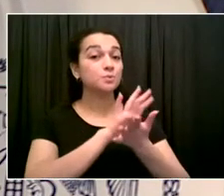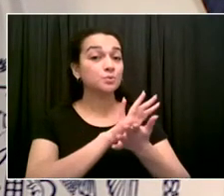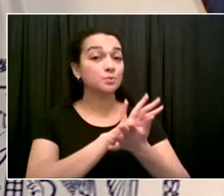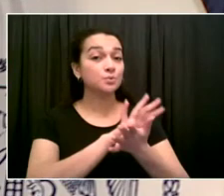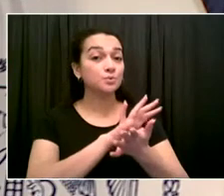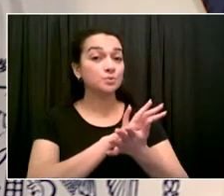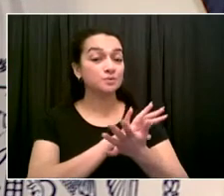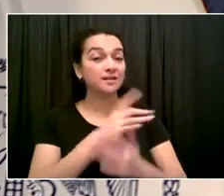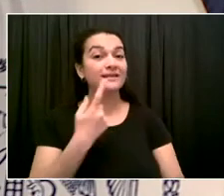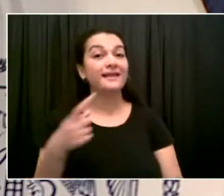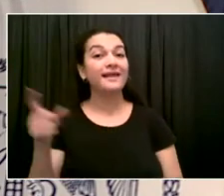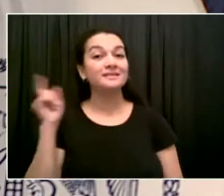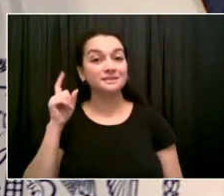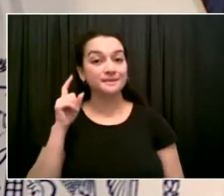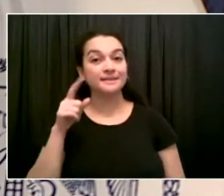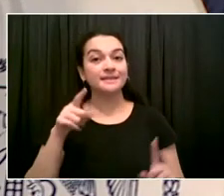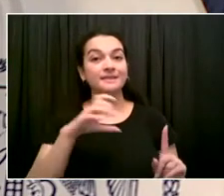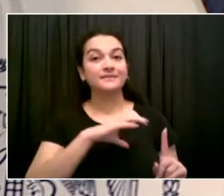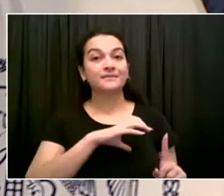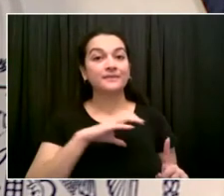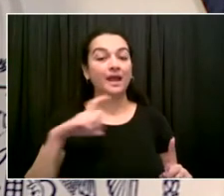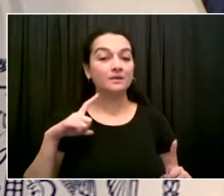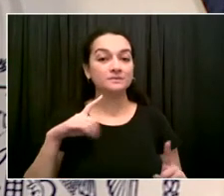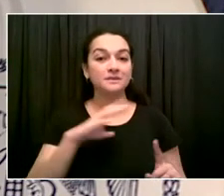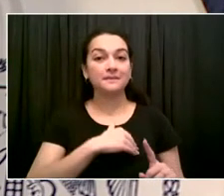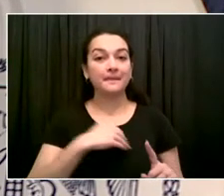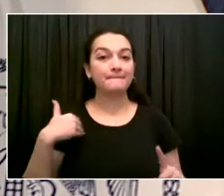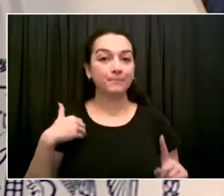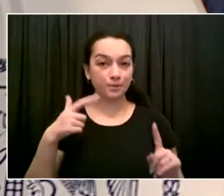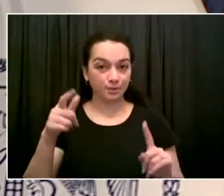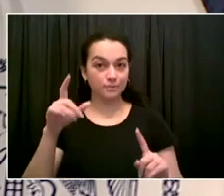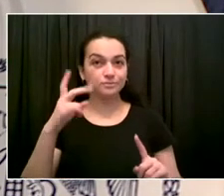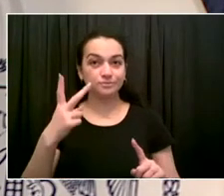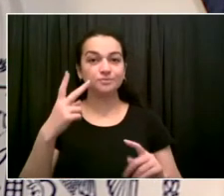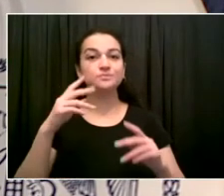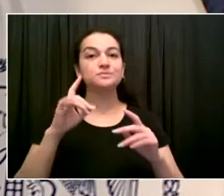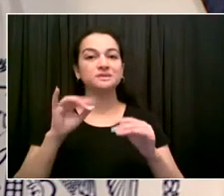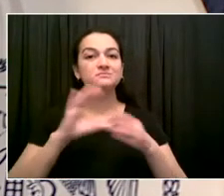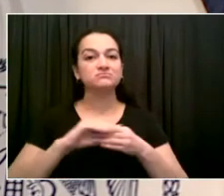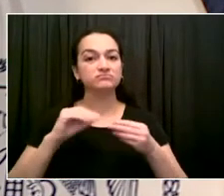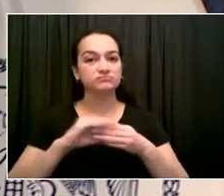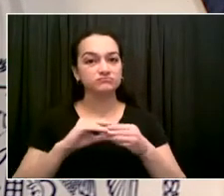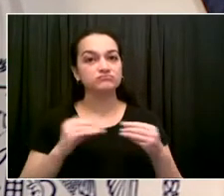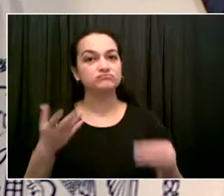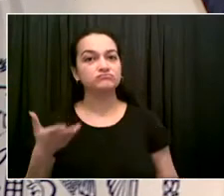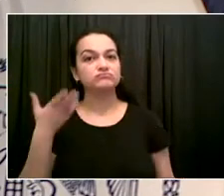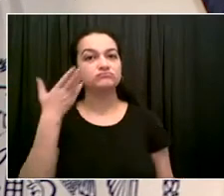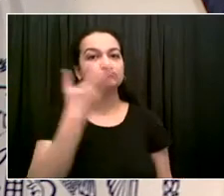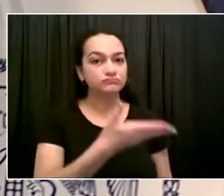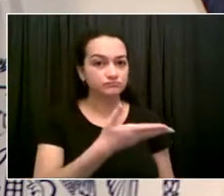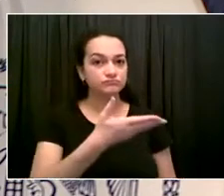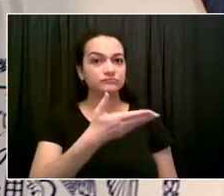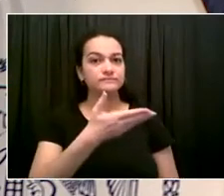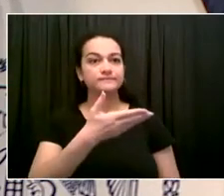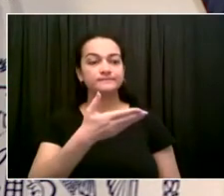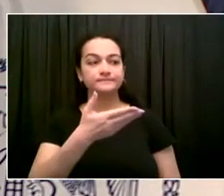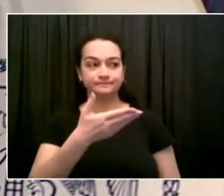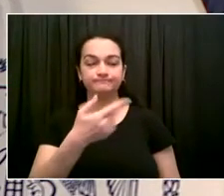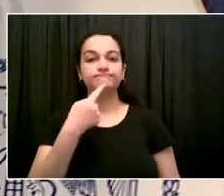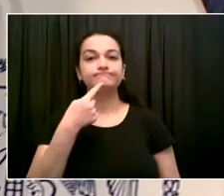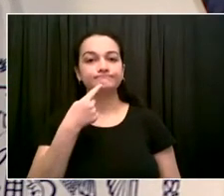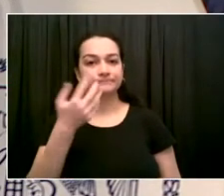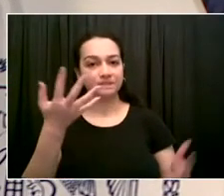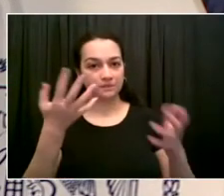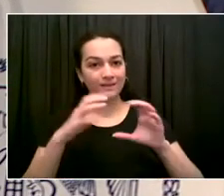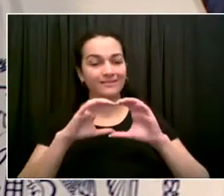class size over the next three years. But what about this year as students go back to school and you are preparing to have everybody back